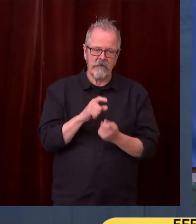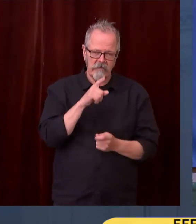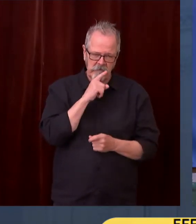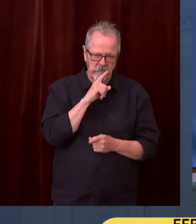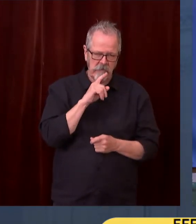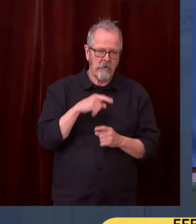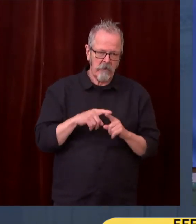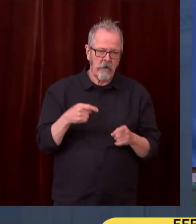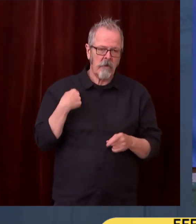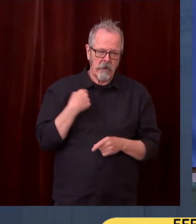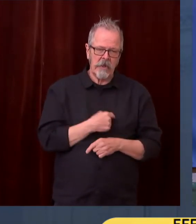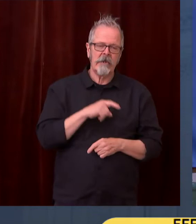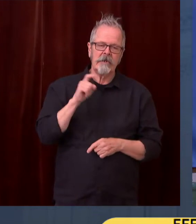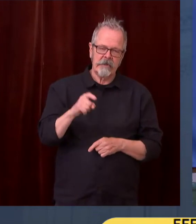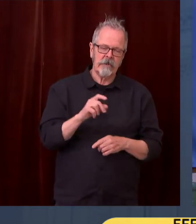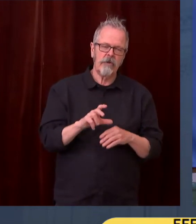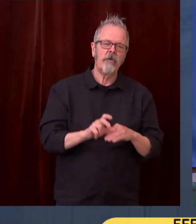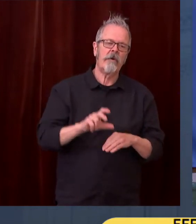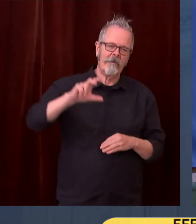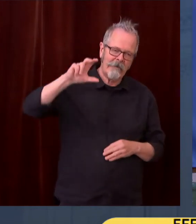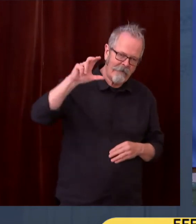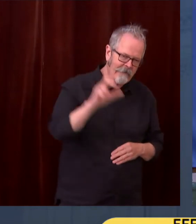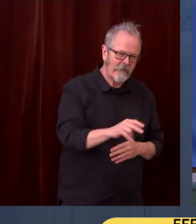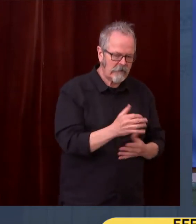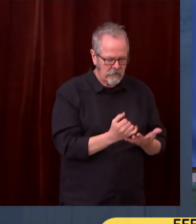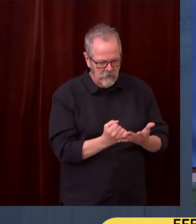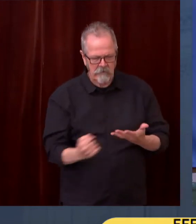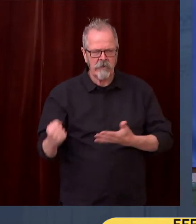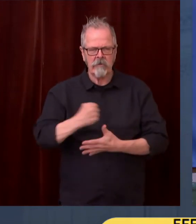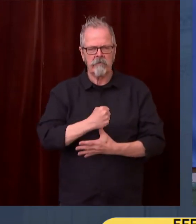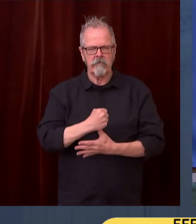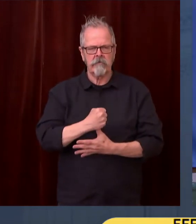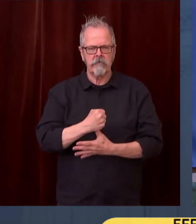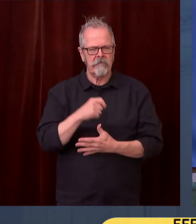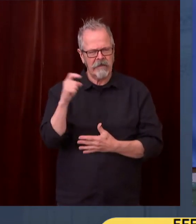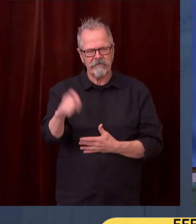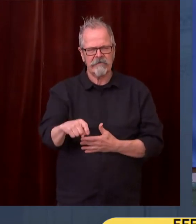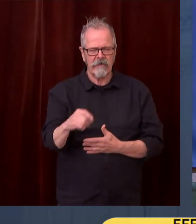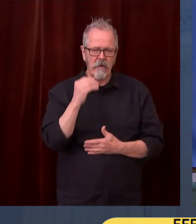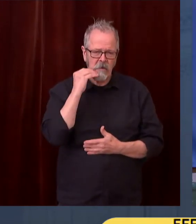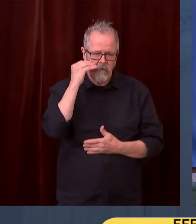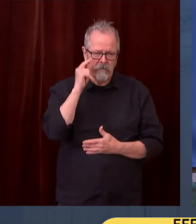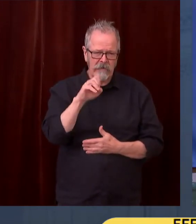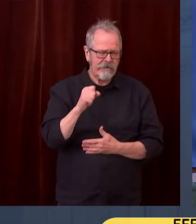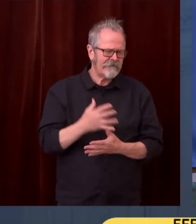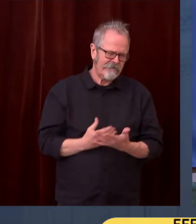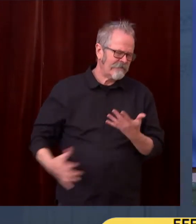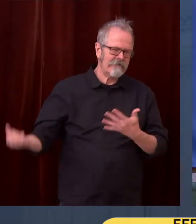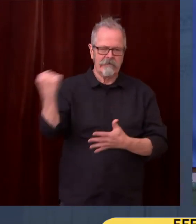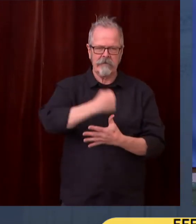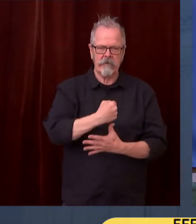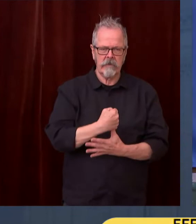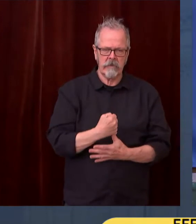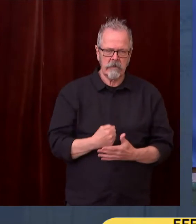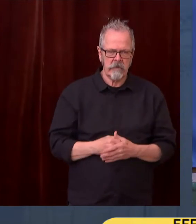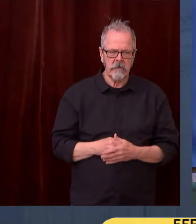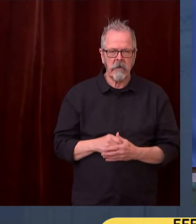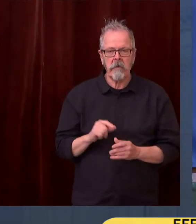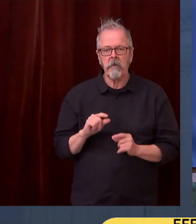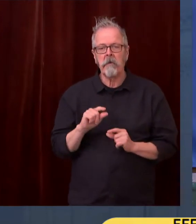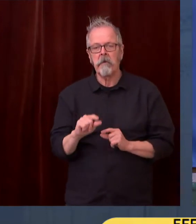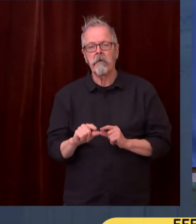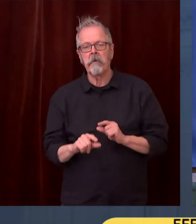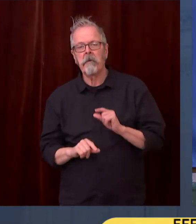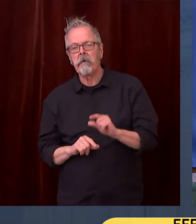than we currently have on the radar scope in either chamber. I have willfully not put a number on this,